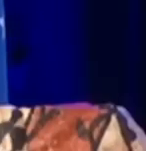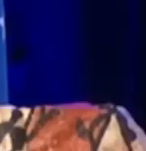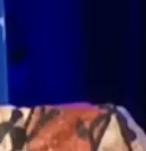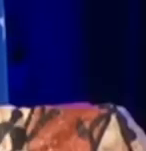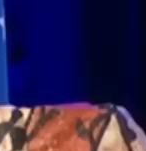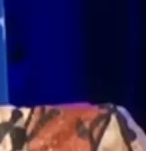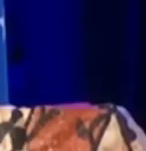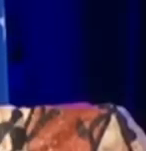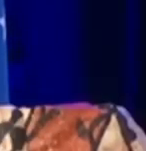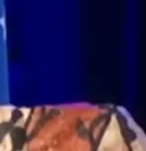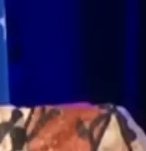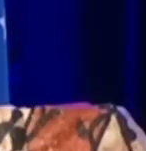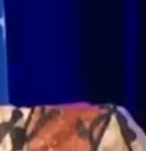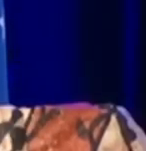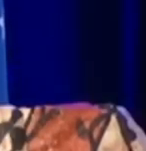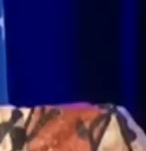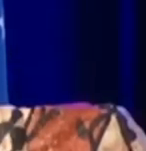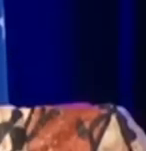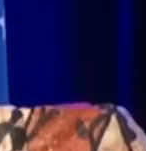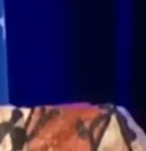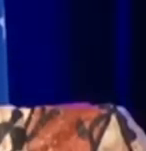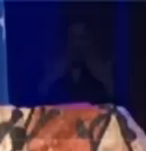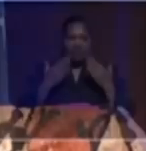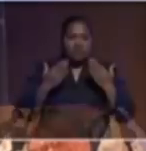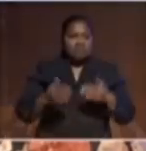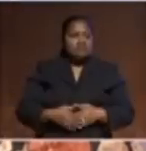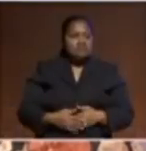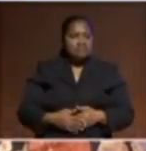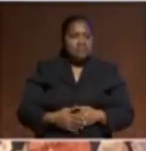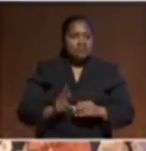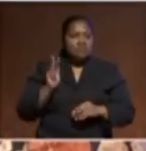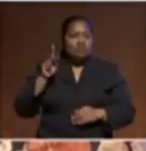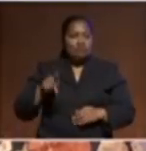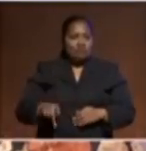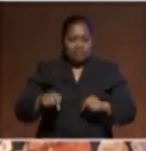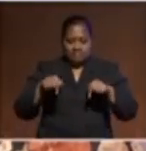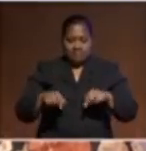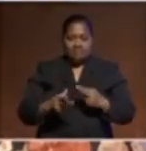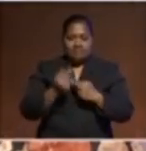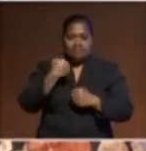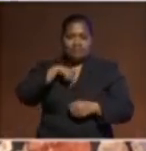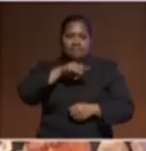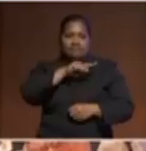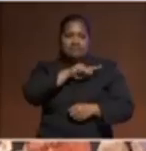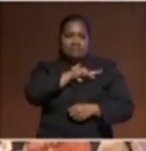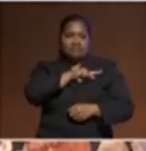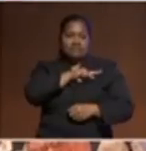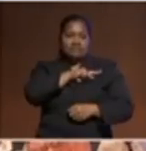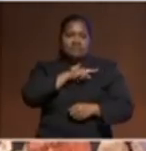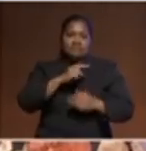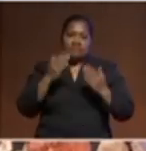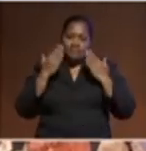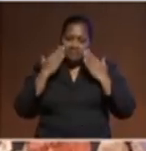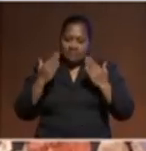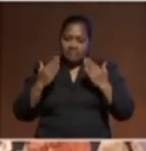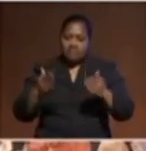I acknowledge the Almighty who is present here with us, acknowledge the indigenous people of this country